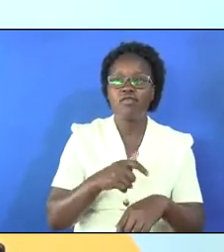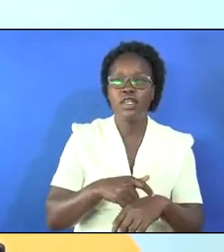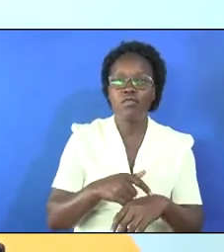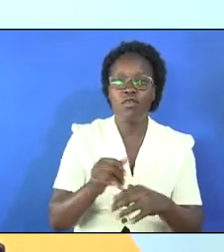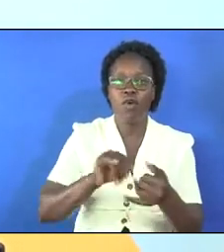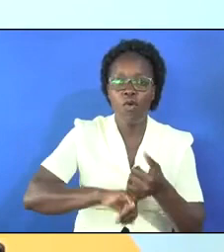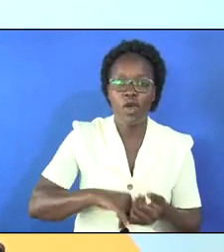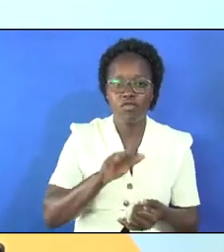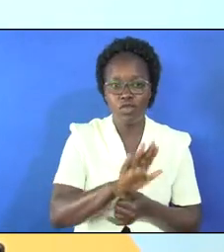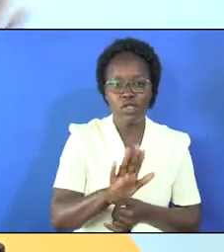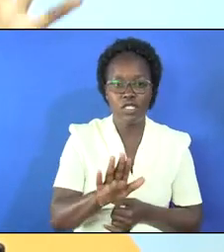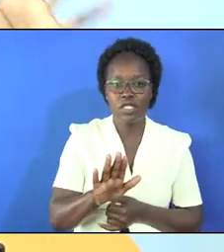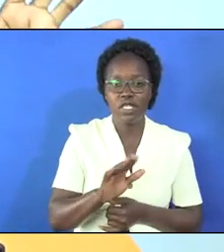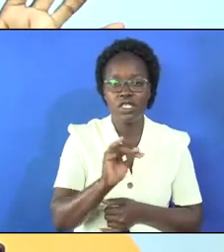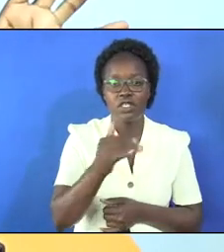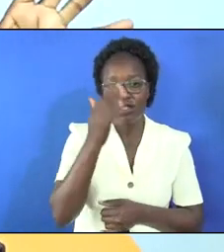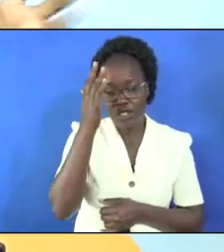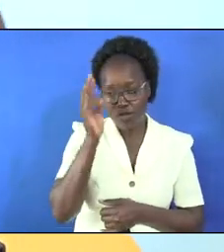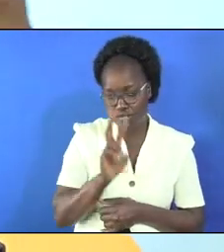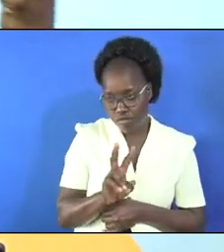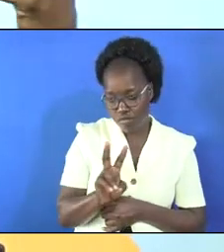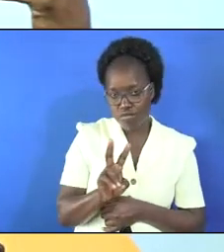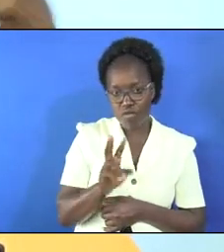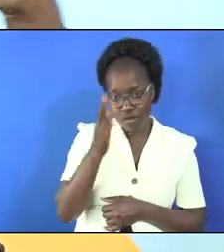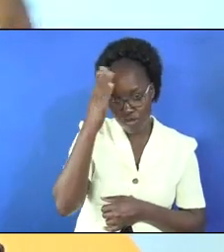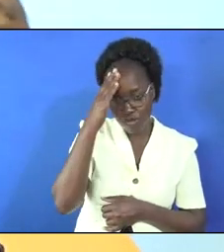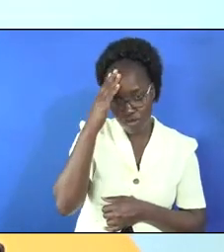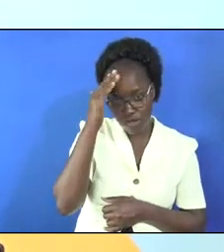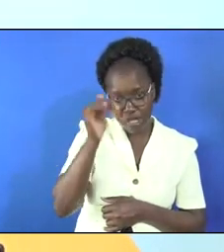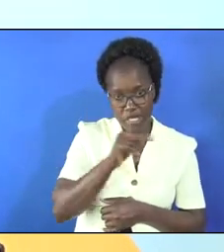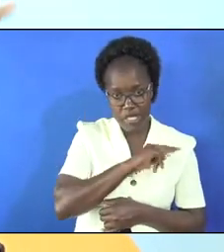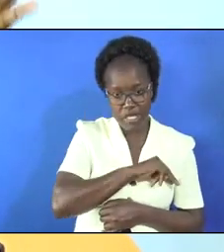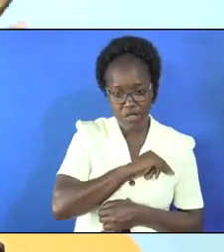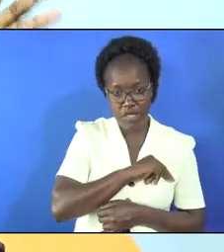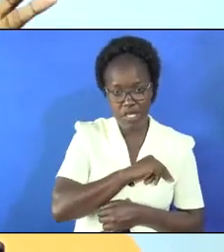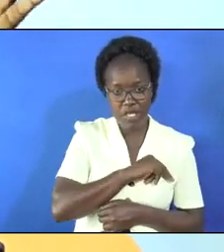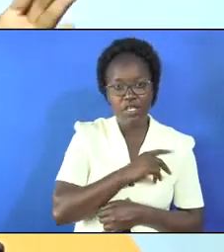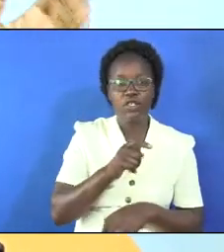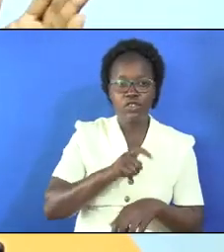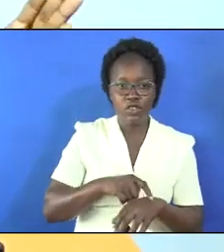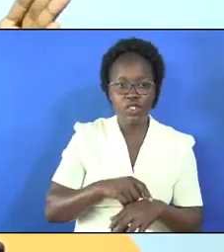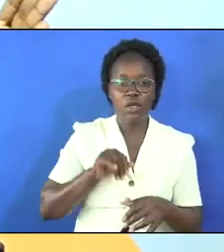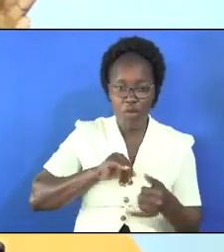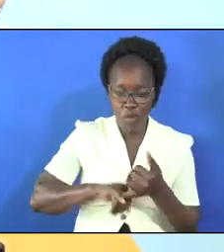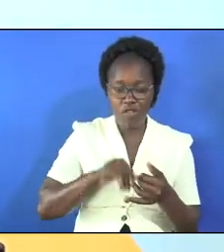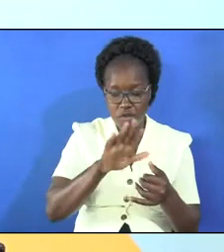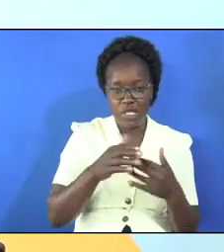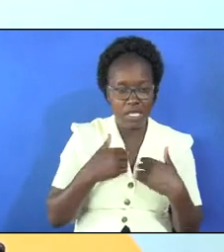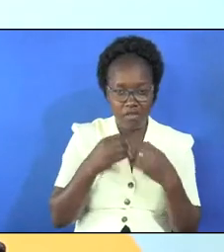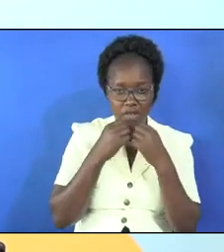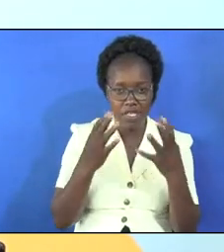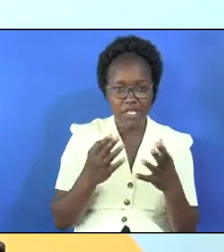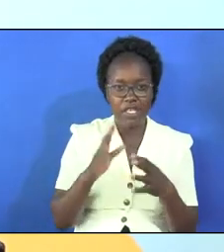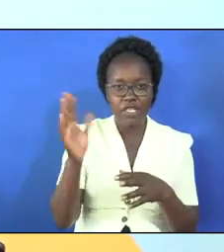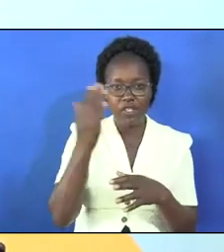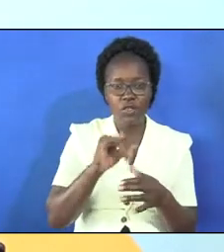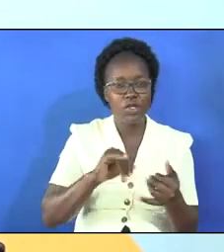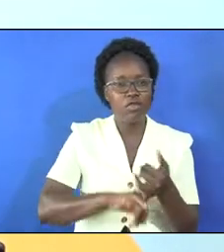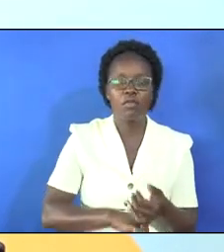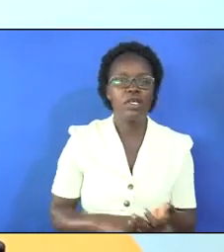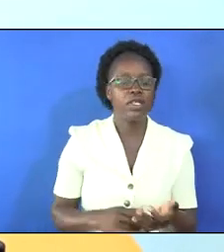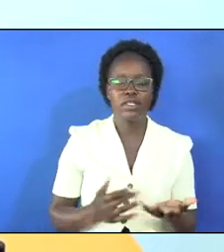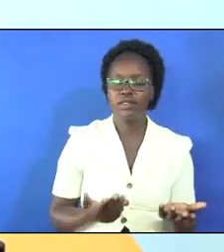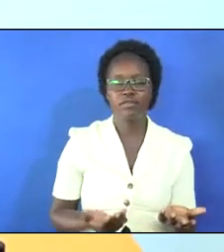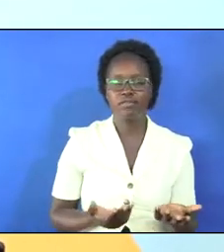for your wife you just know that that naturally you don't have time for your wife do not get married